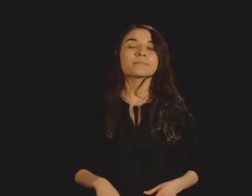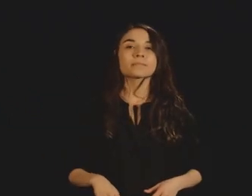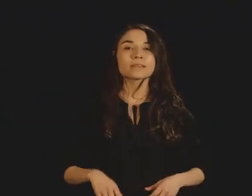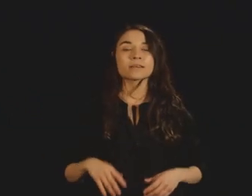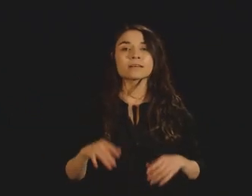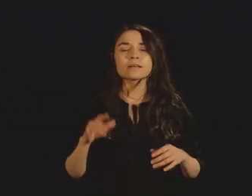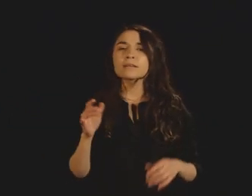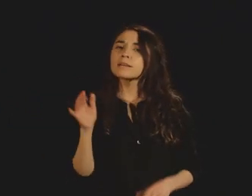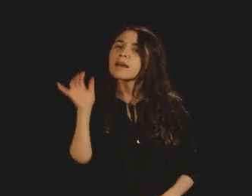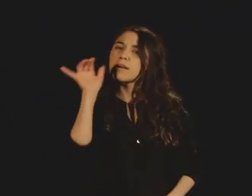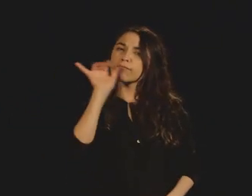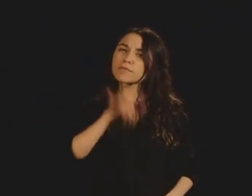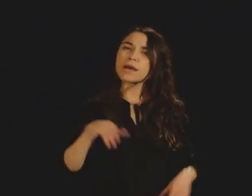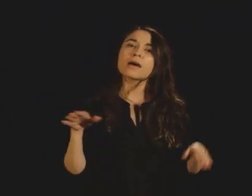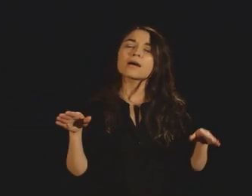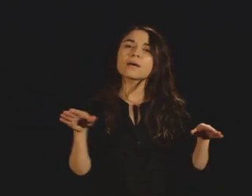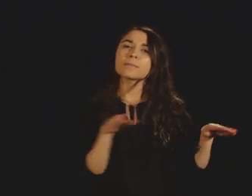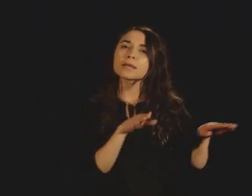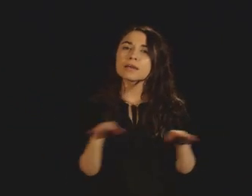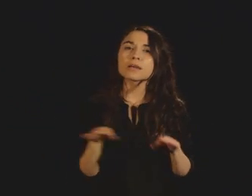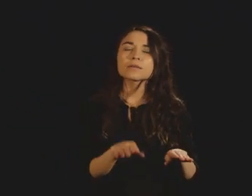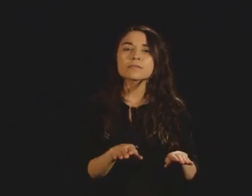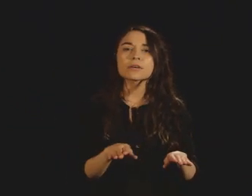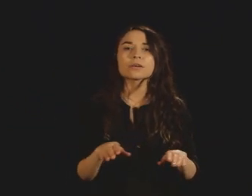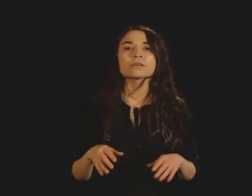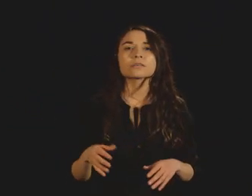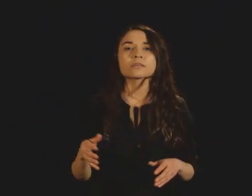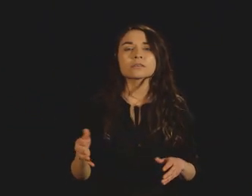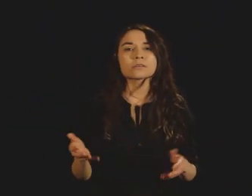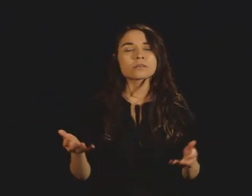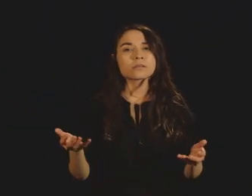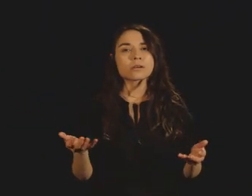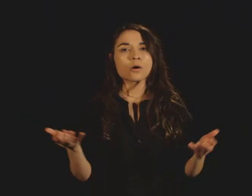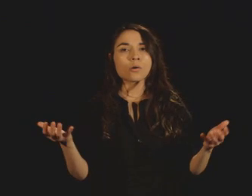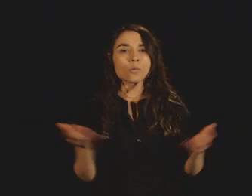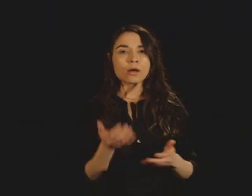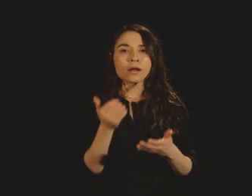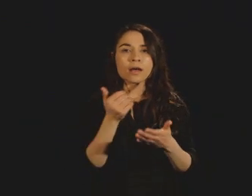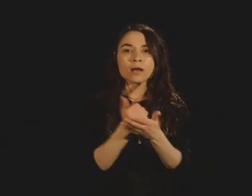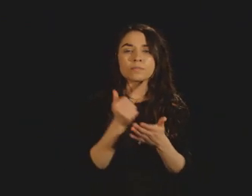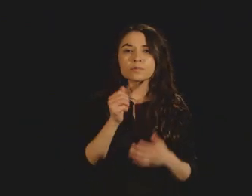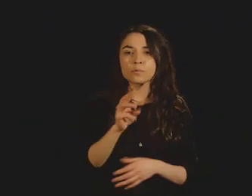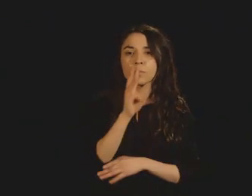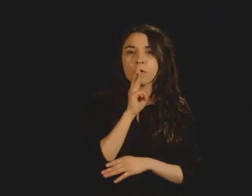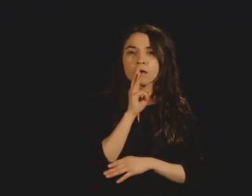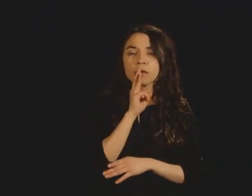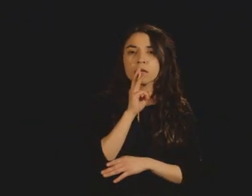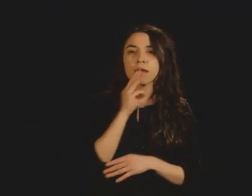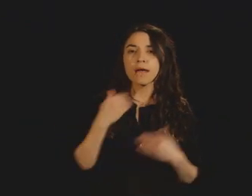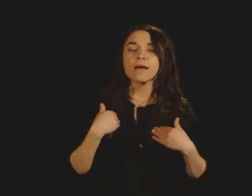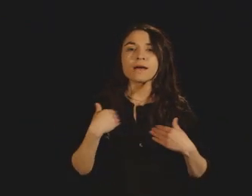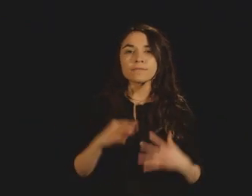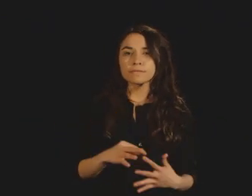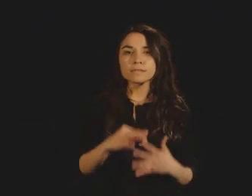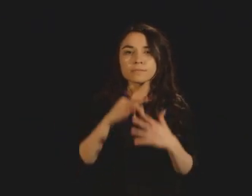And so that different behavior at the surface is in many respects what help gives us its special properties.